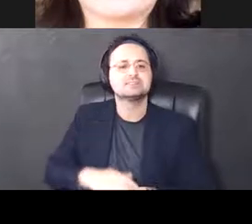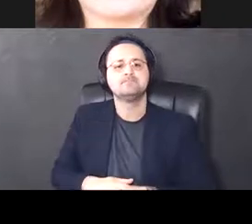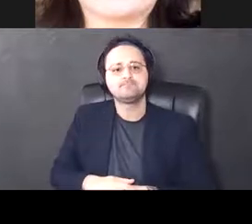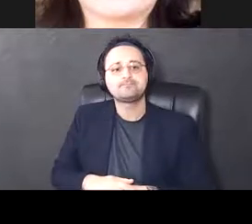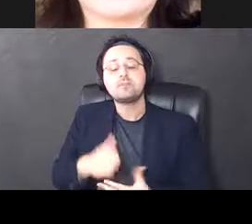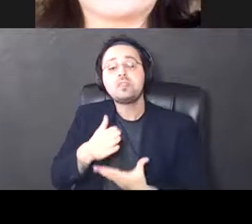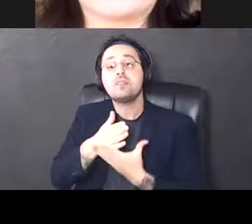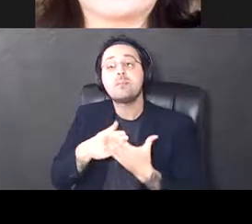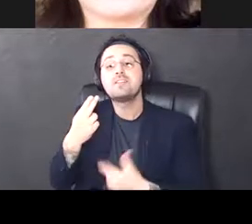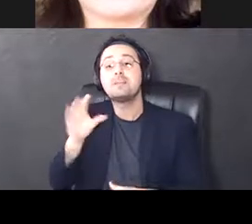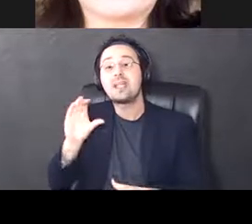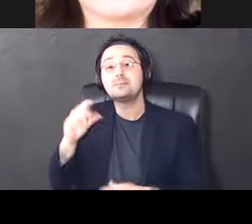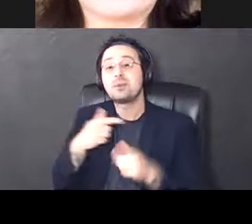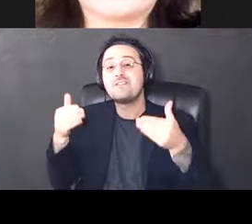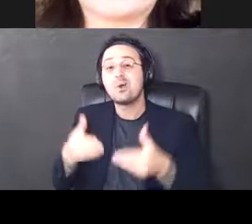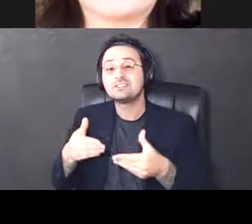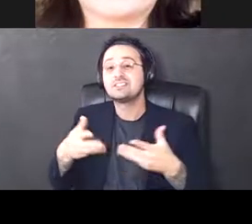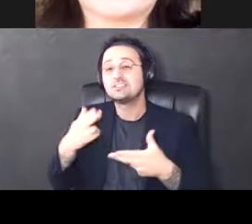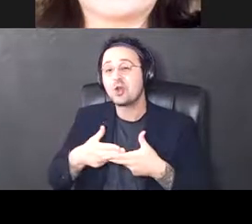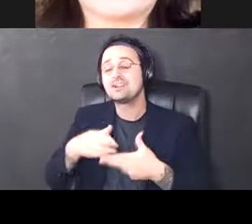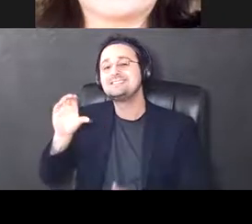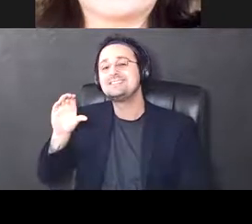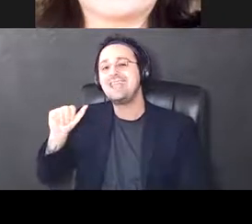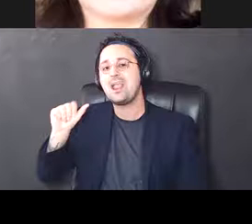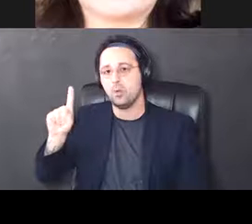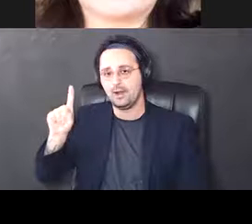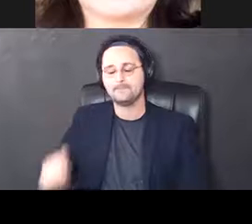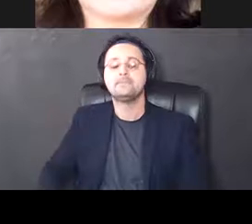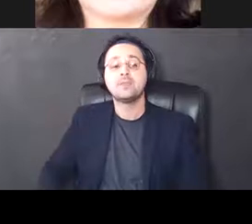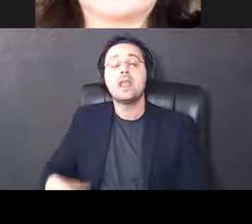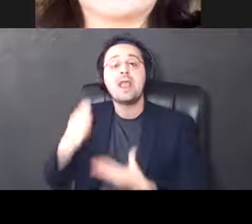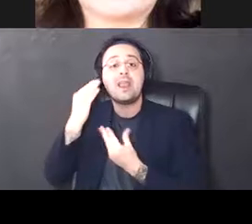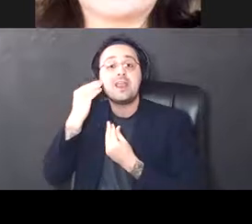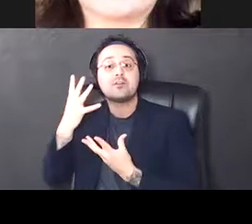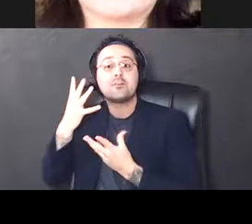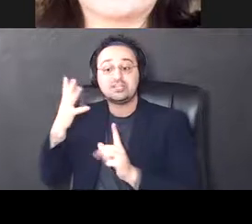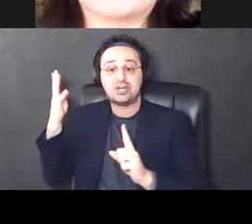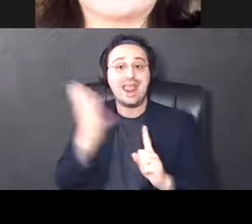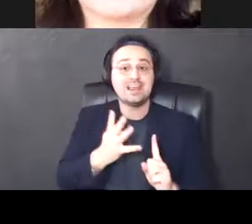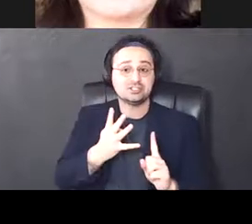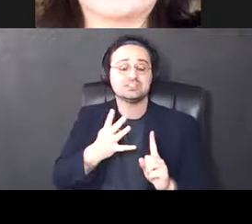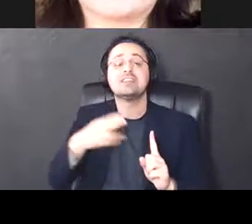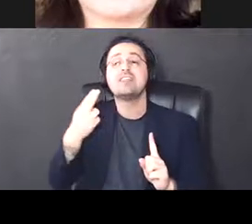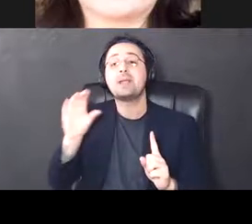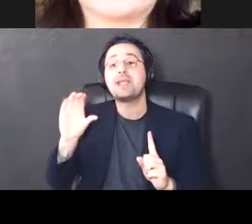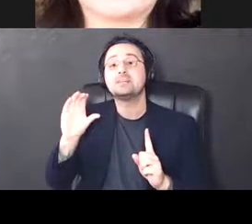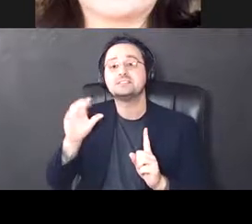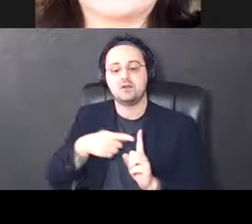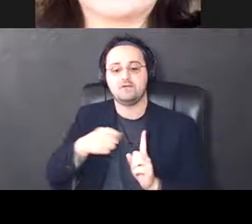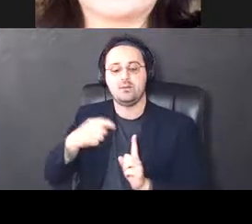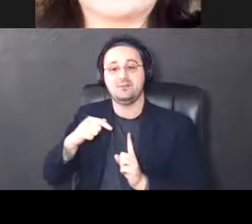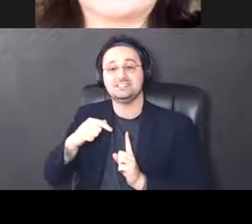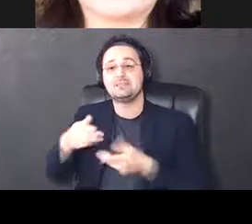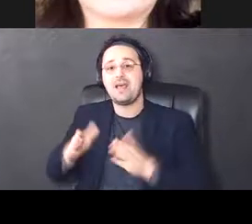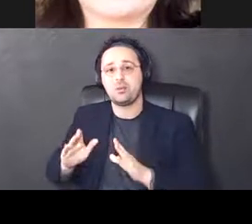hippocampus that we focus on is the CA1. Information enters the hippocampus through the dentate gyrus pathway.